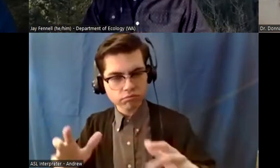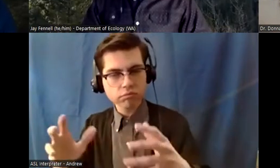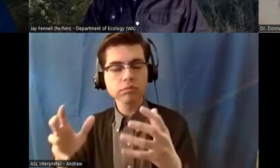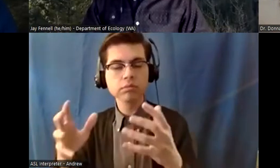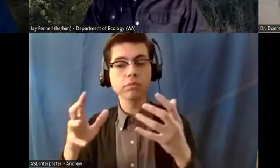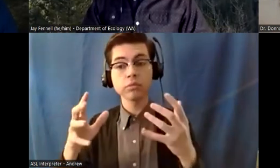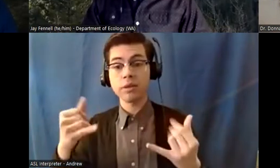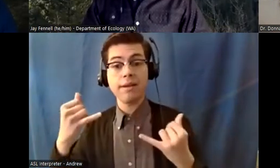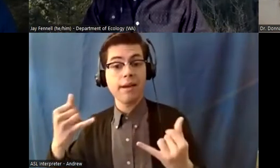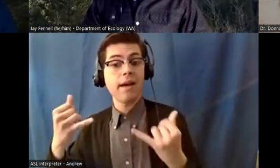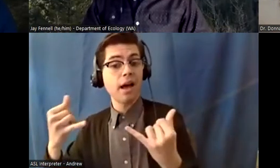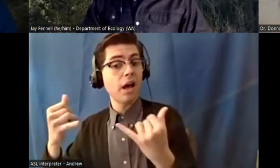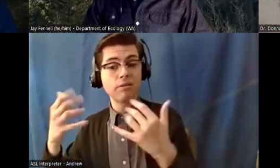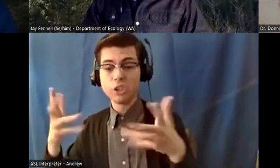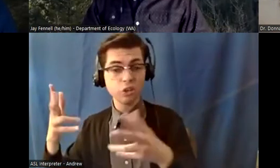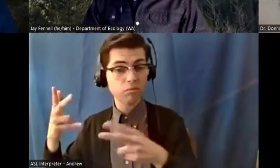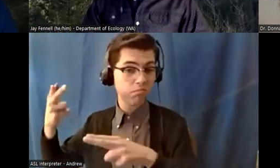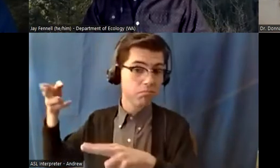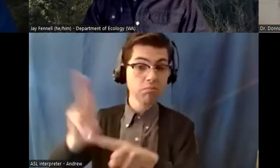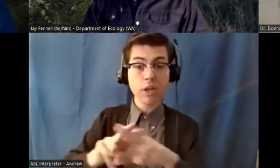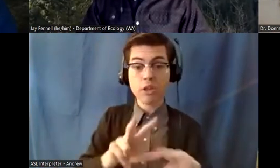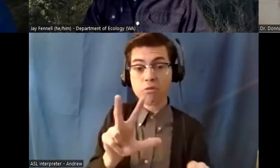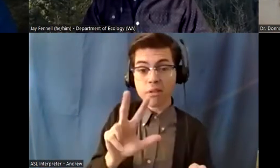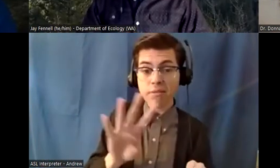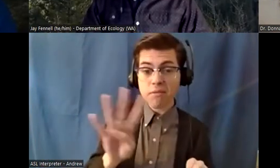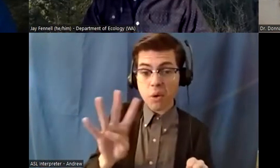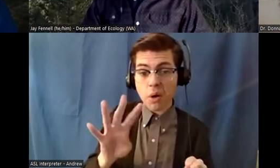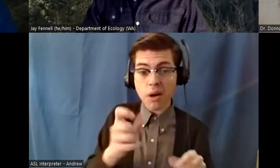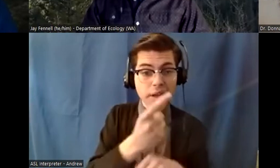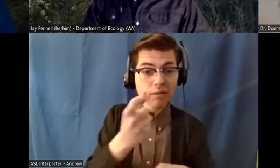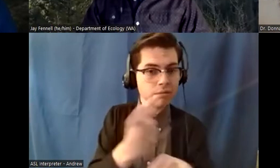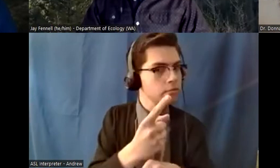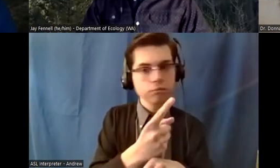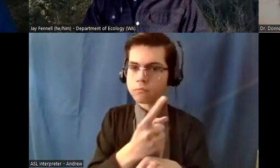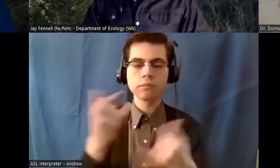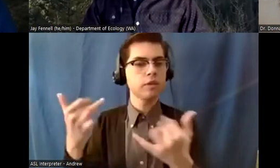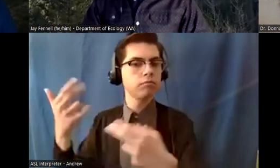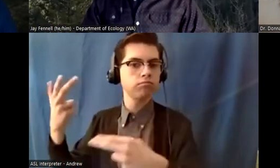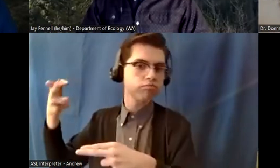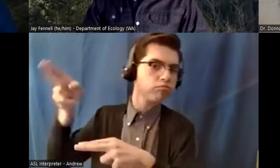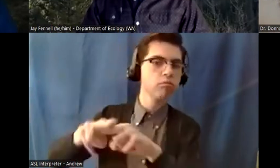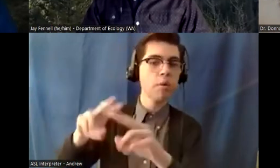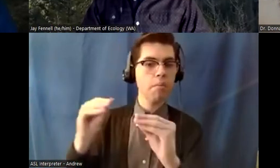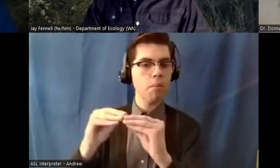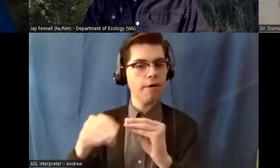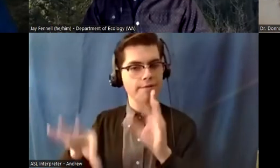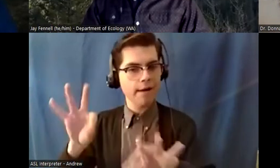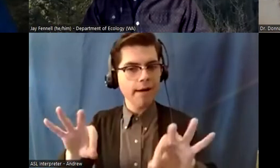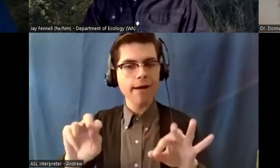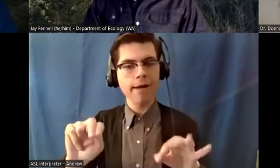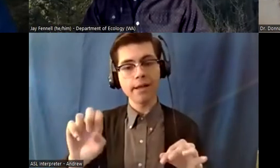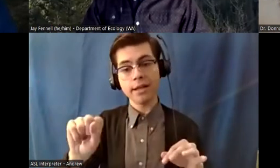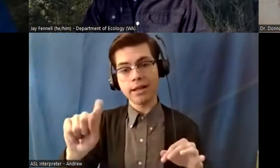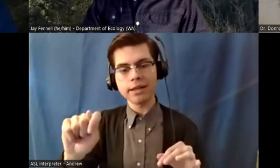a success that warms my heart uh the turtles from our